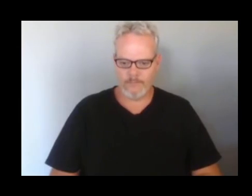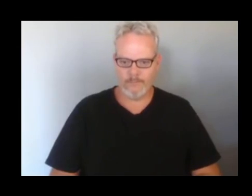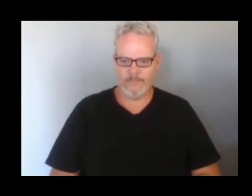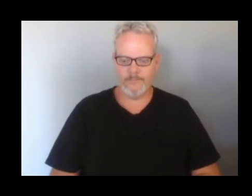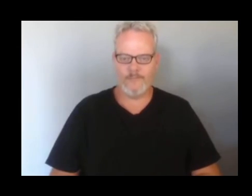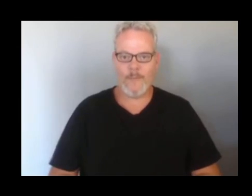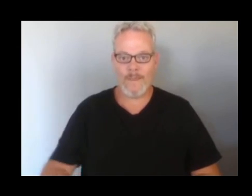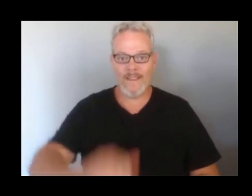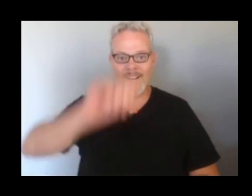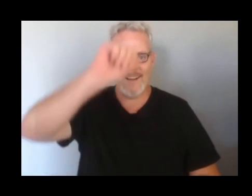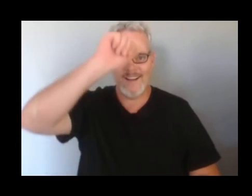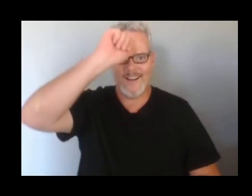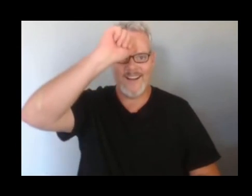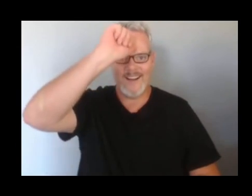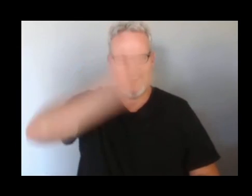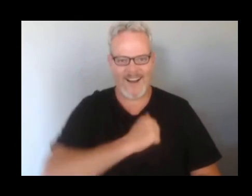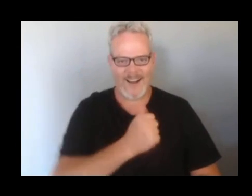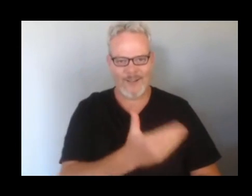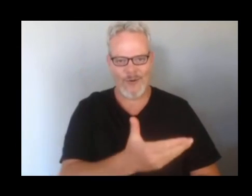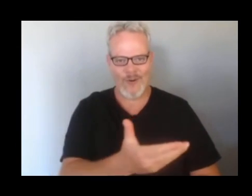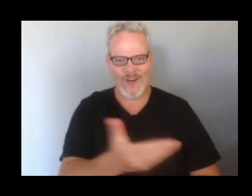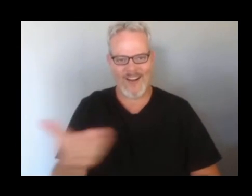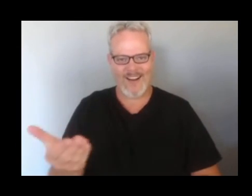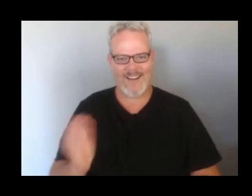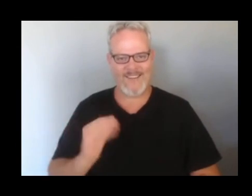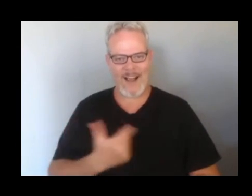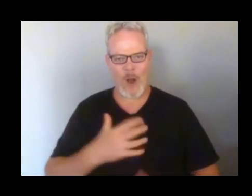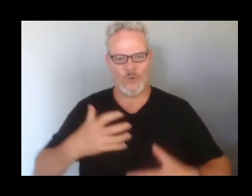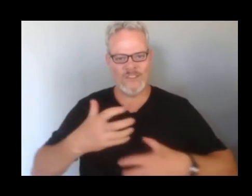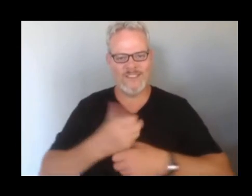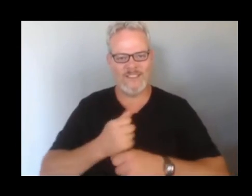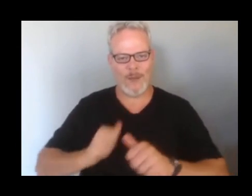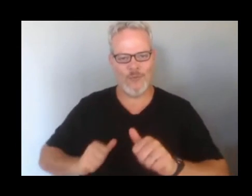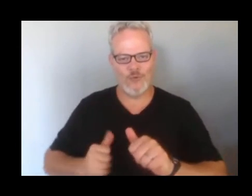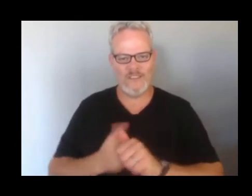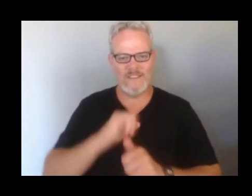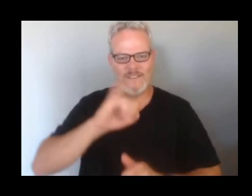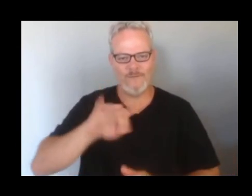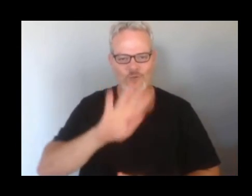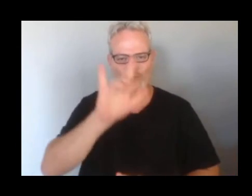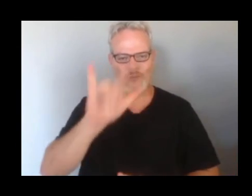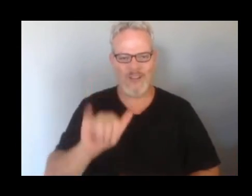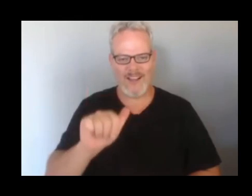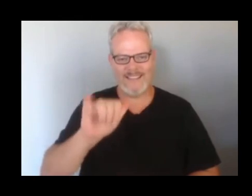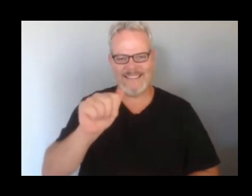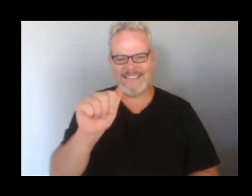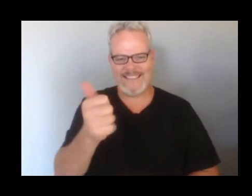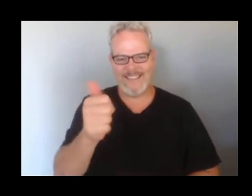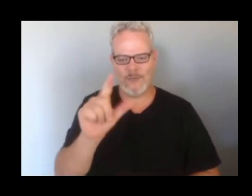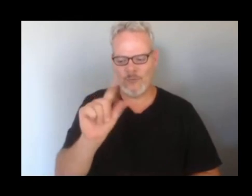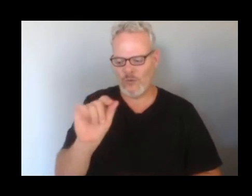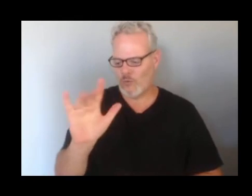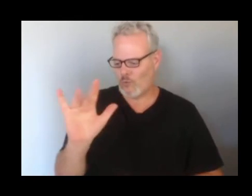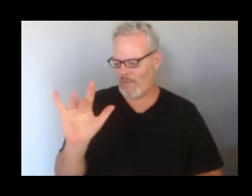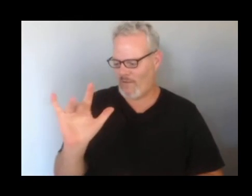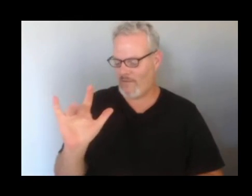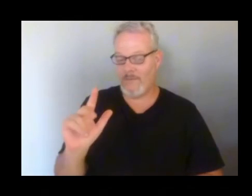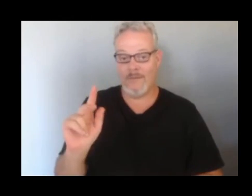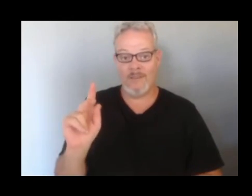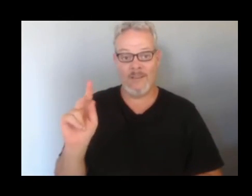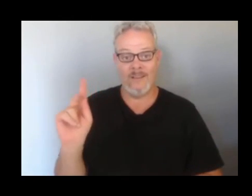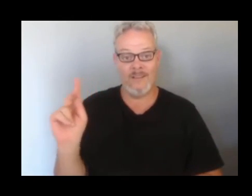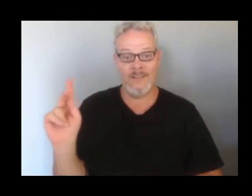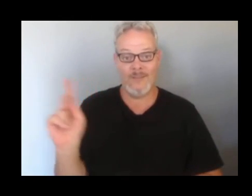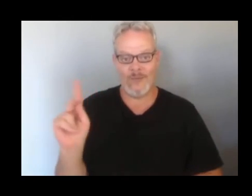Hello everyone, this is our Hawaiian Volcano Summary for July 10th, 2025. Kilauea is still erupting, having produced its